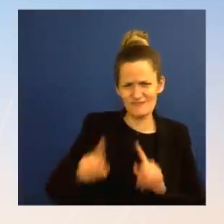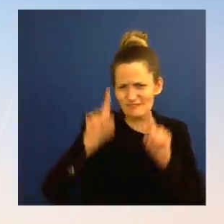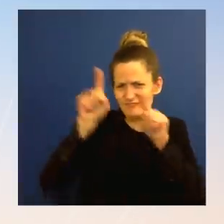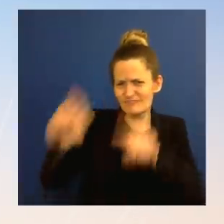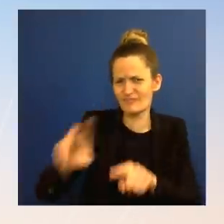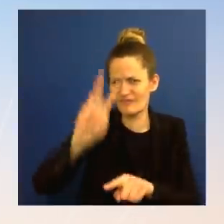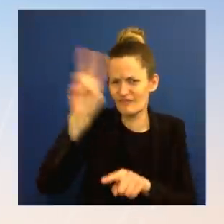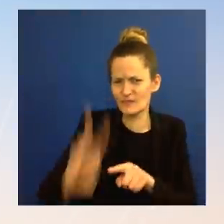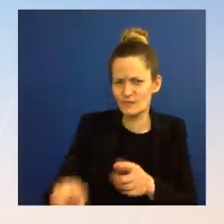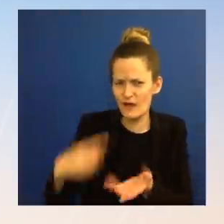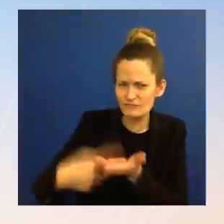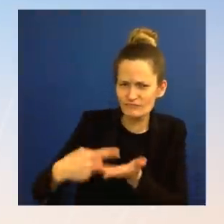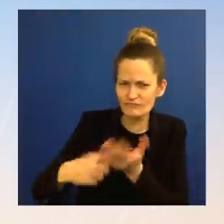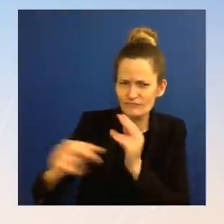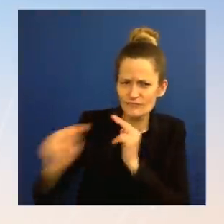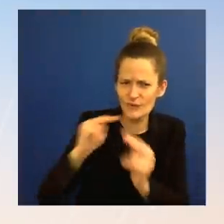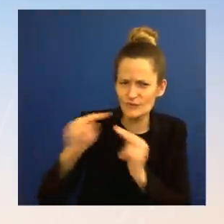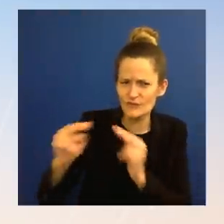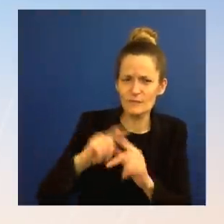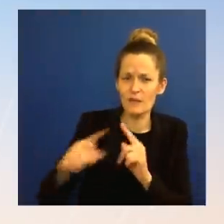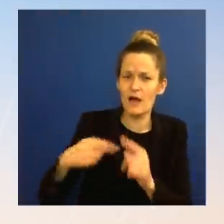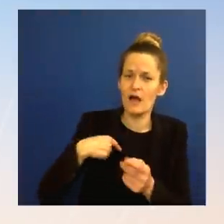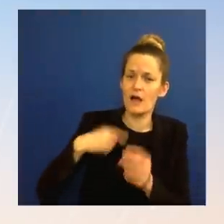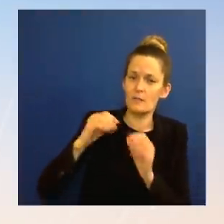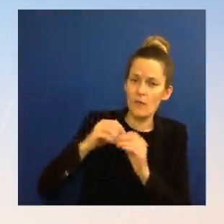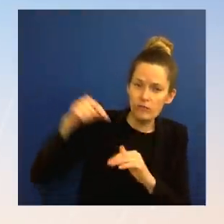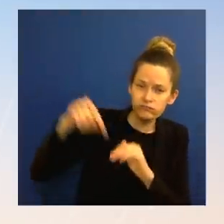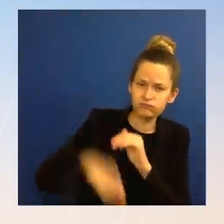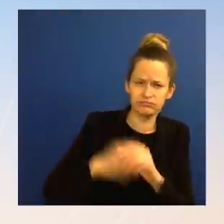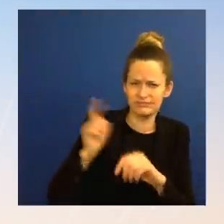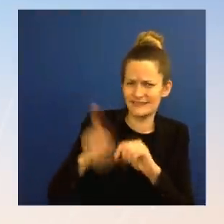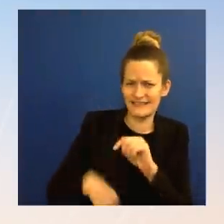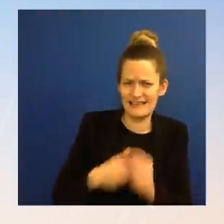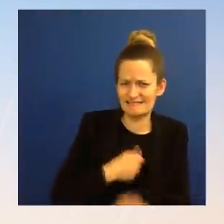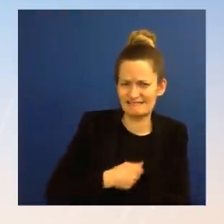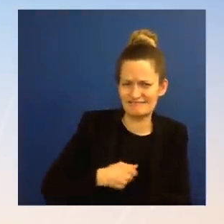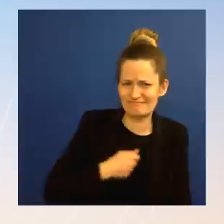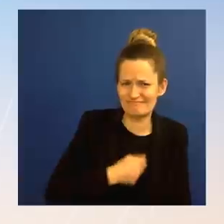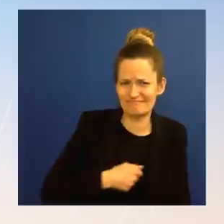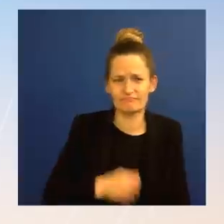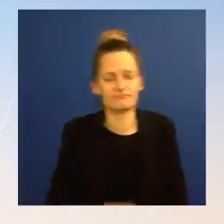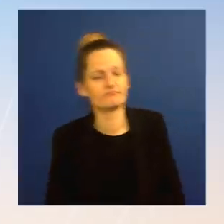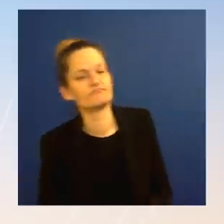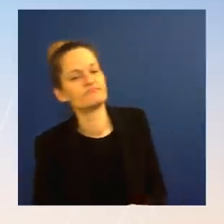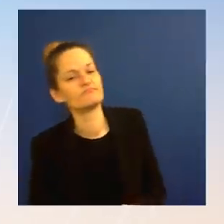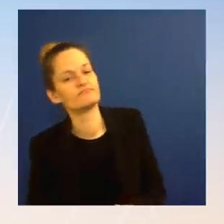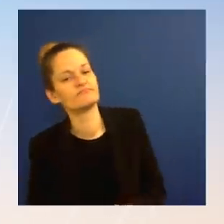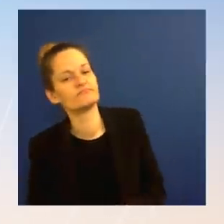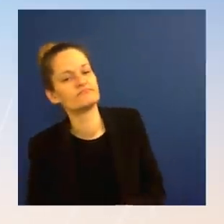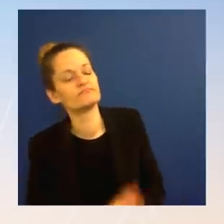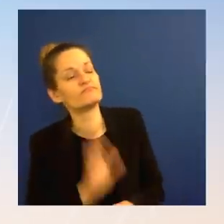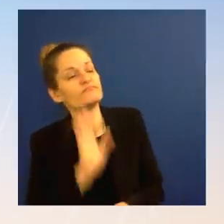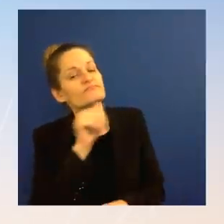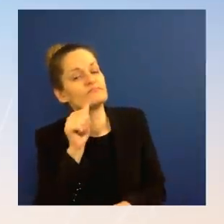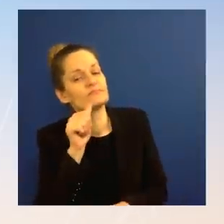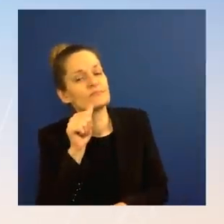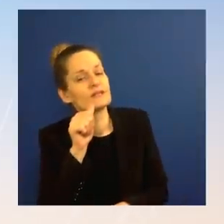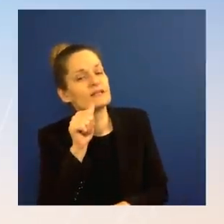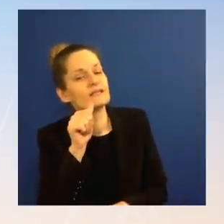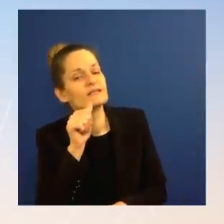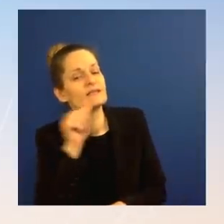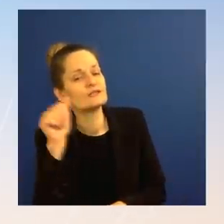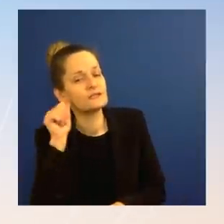yesterday was Maduro saying he was willing to resume talks with Venezuela's interim president. Certainly, we would